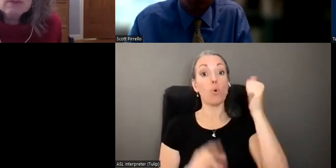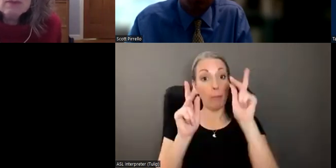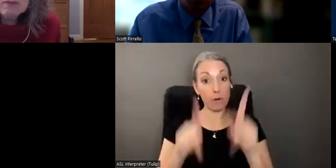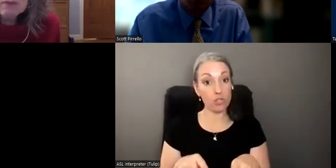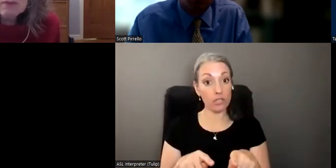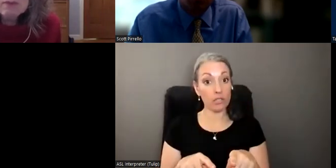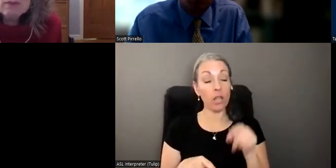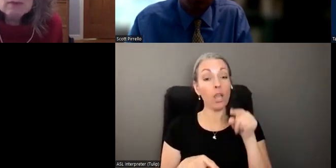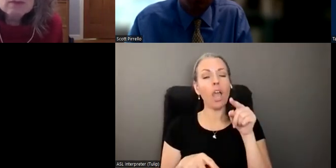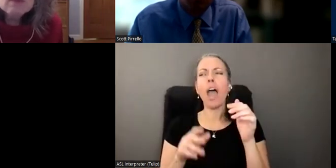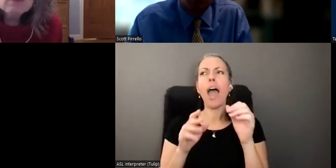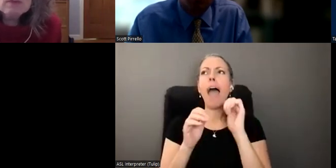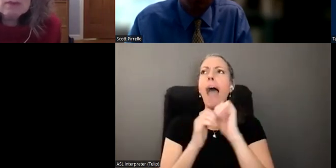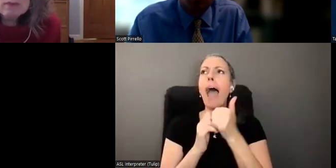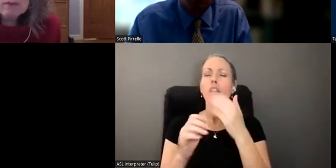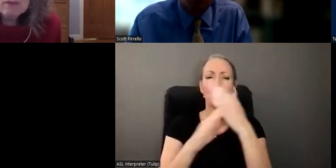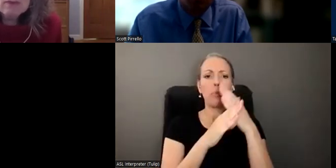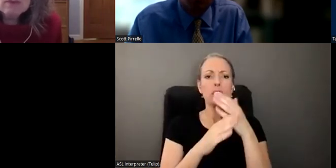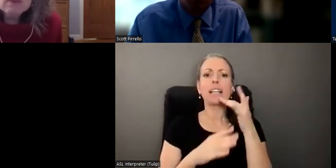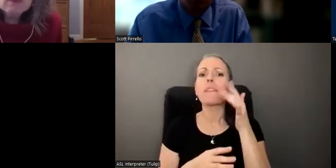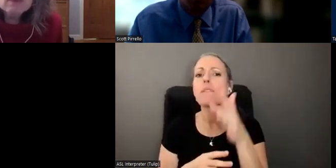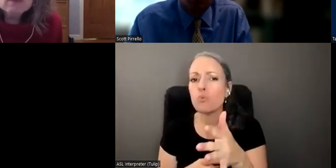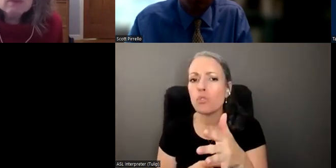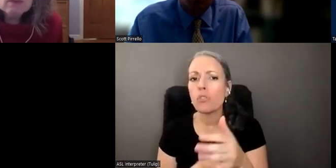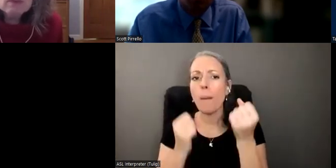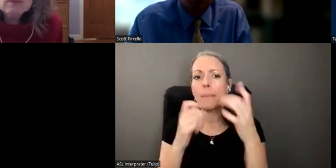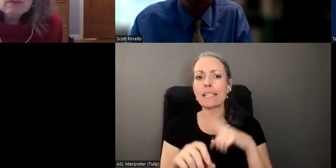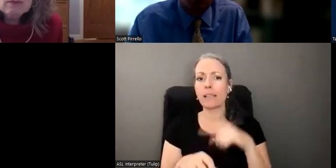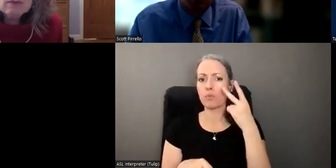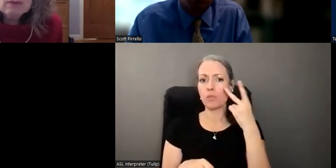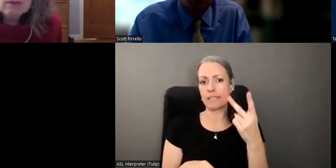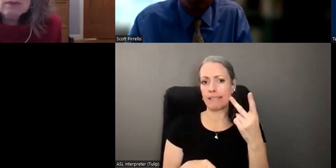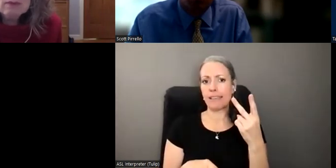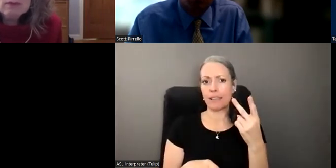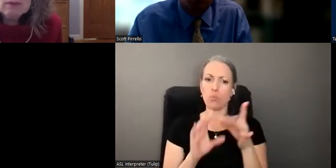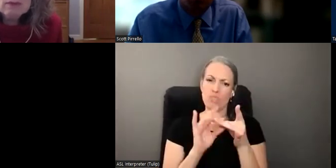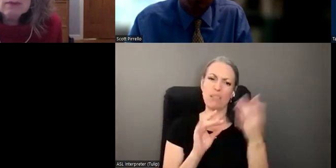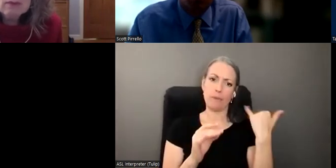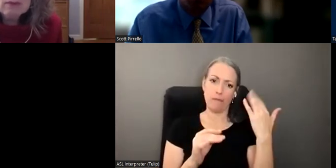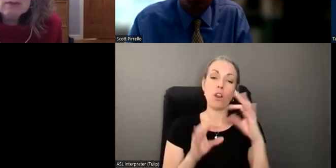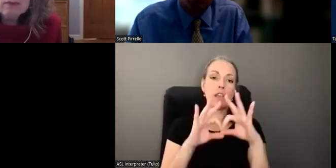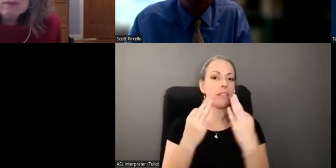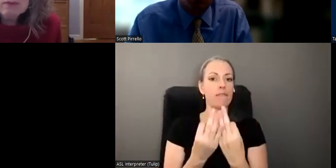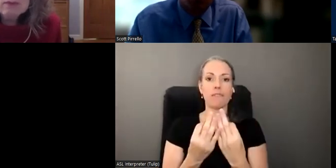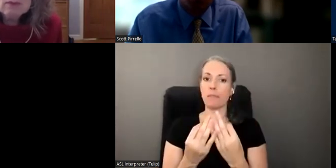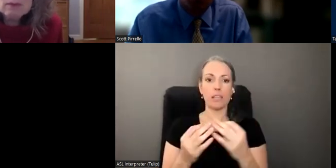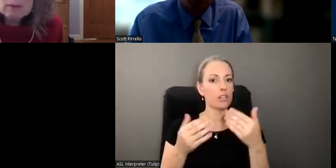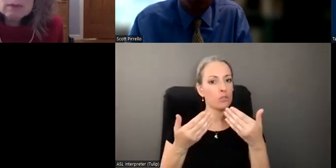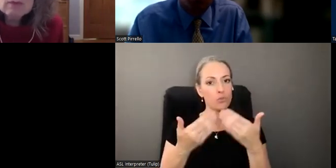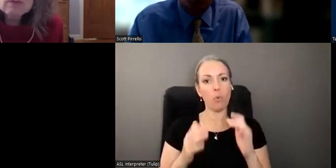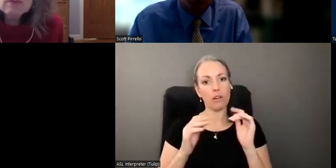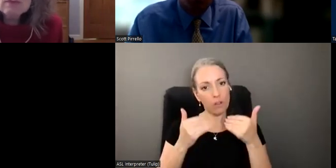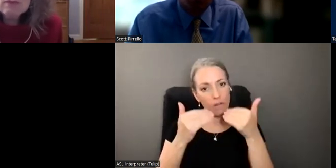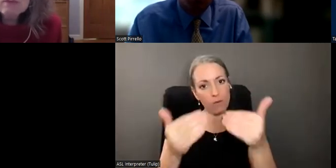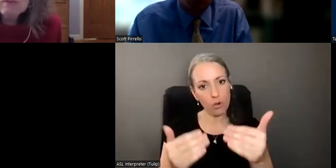him whole? How could we protect him in the future? Um, a lot of times we do see, as, as maybe I mentioned, the family members don't want to go forward. And so they put themselves